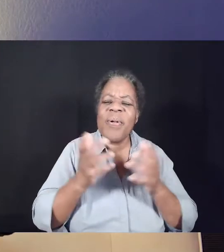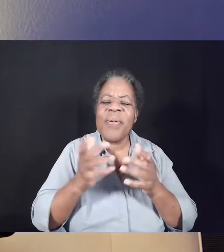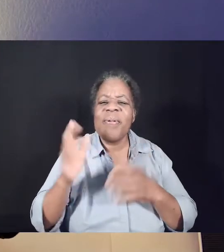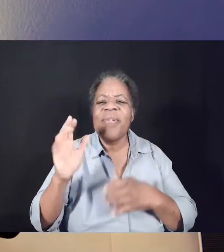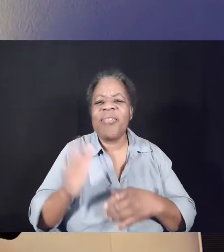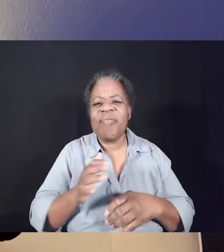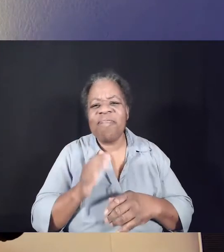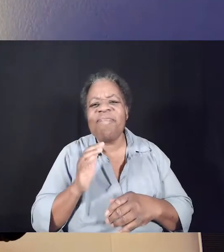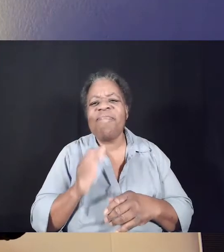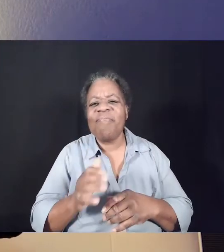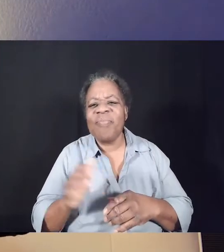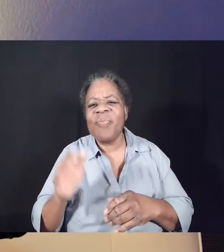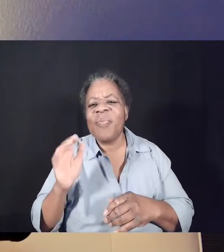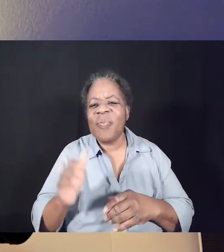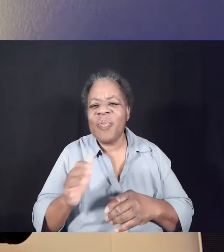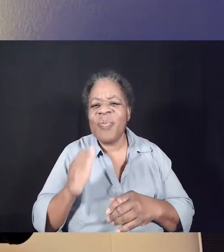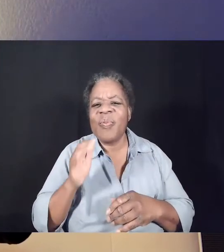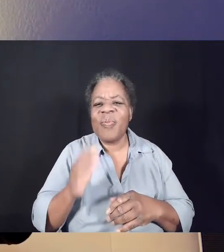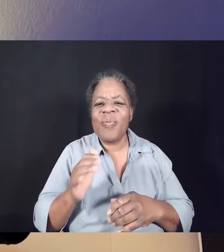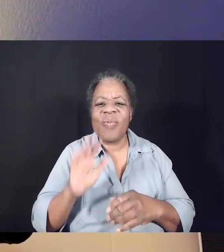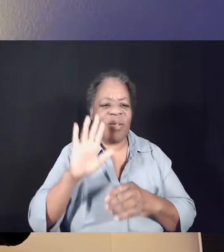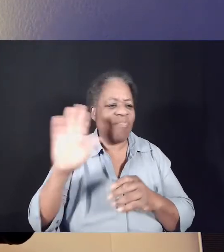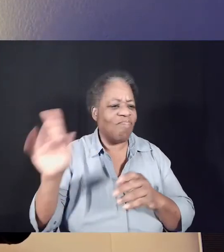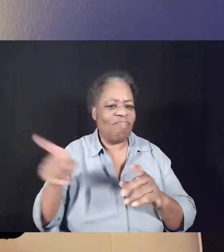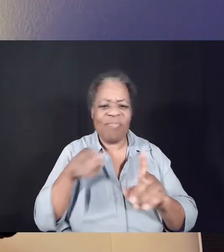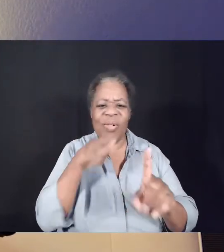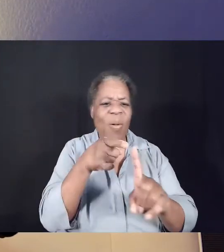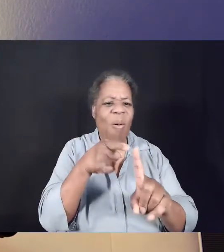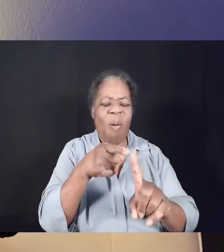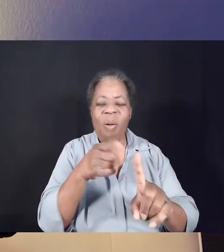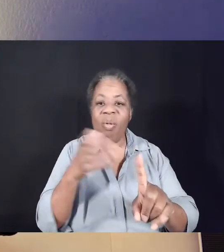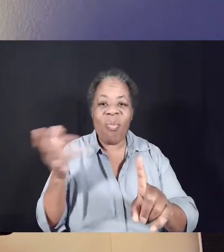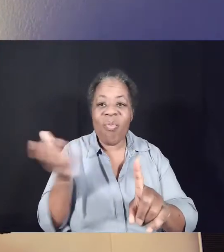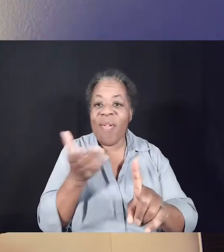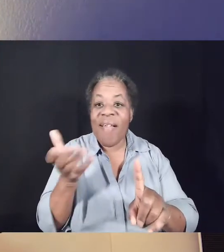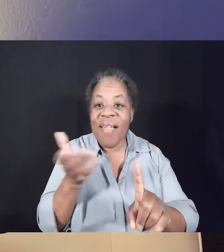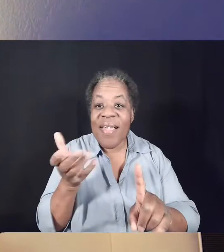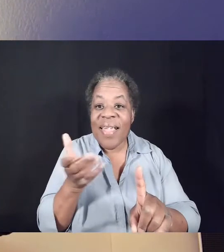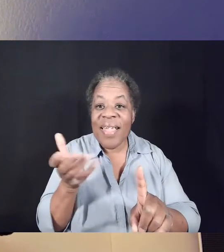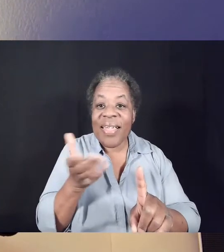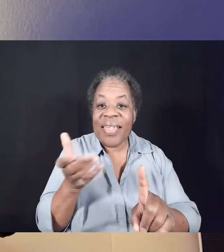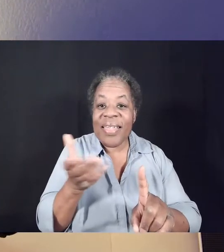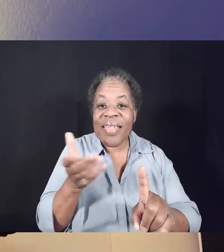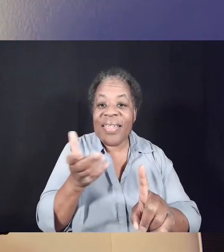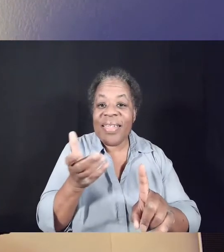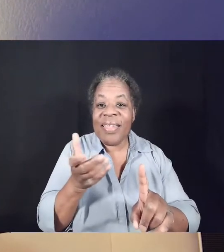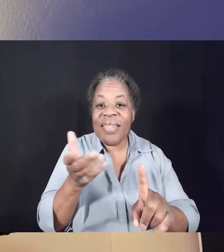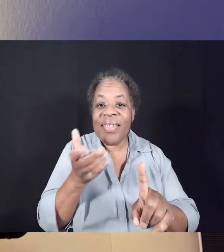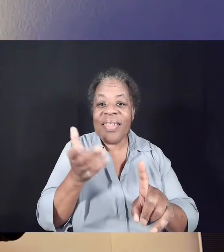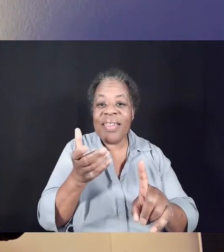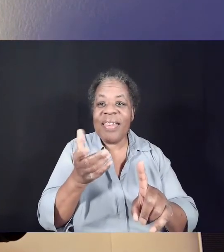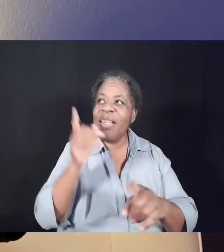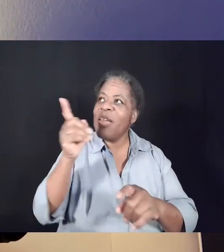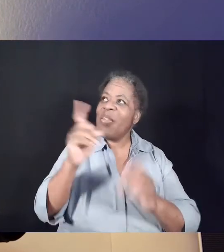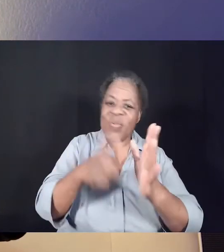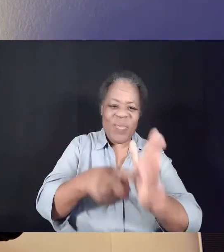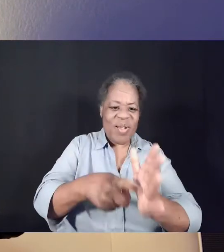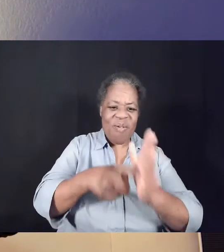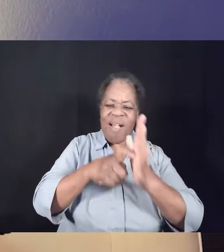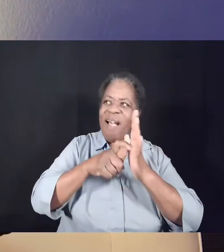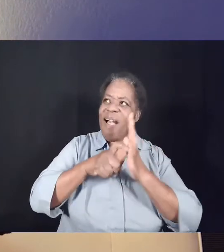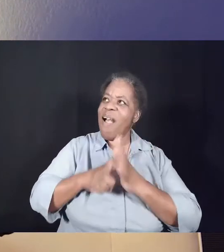It all comes out of this, but you require